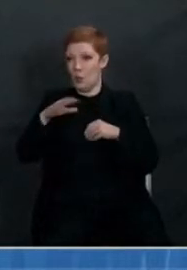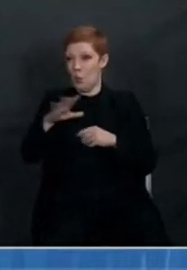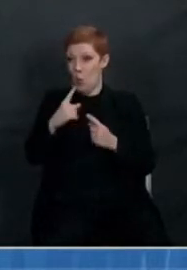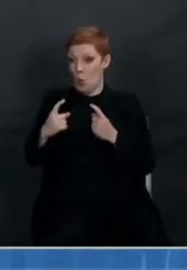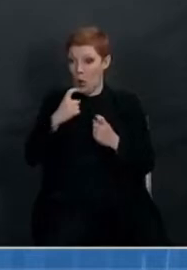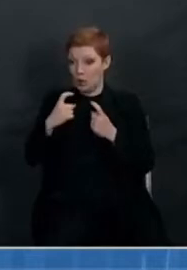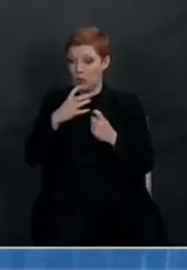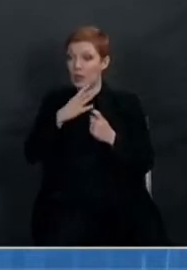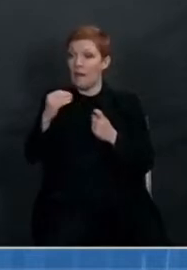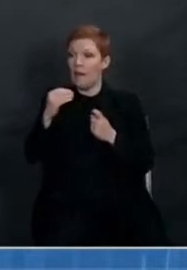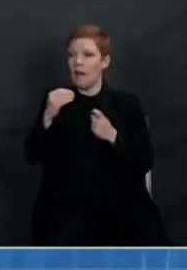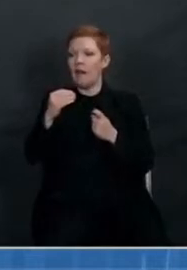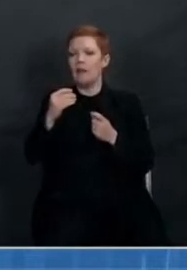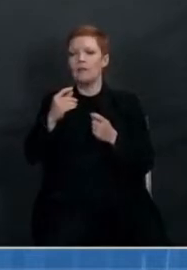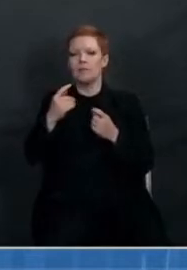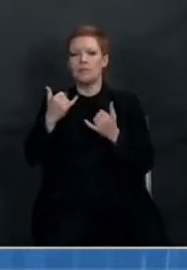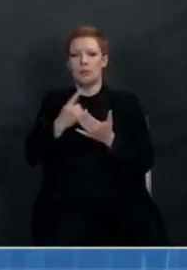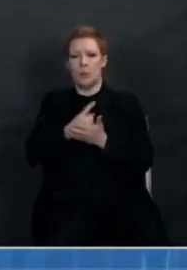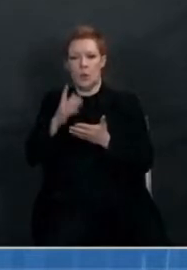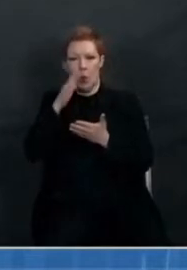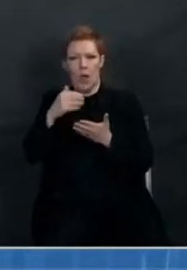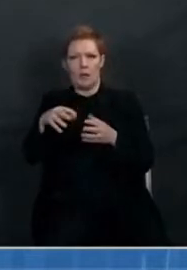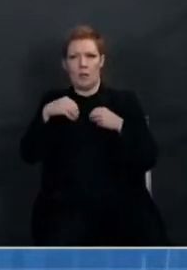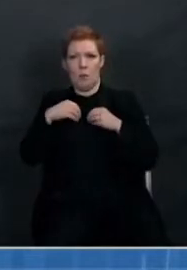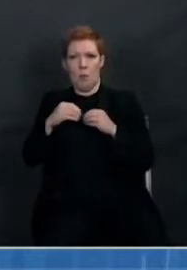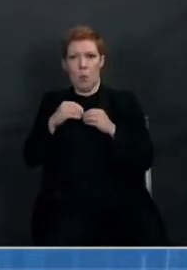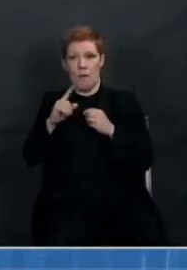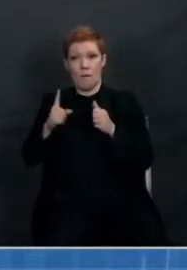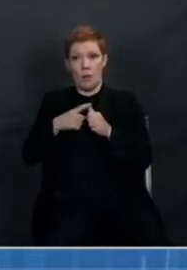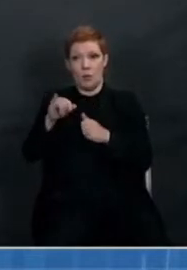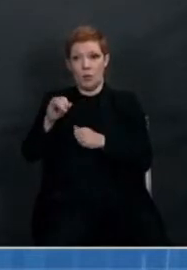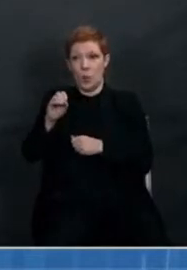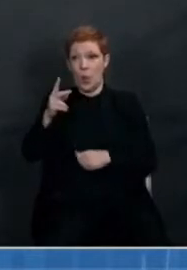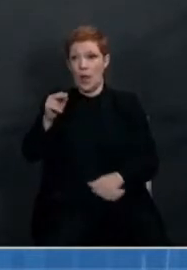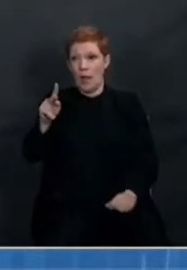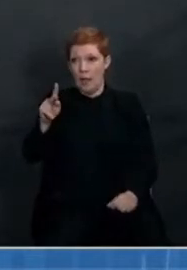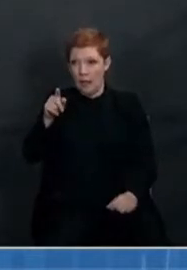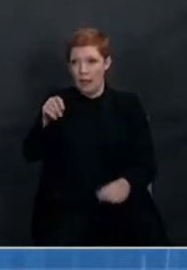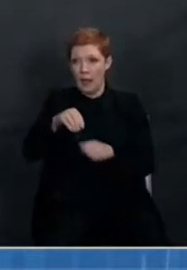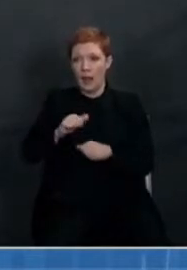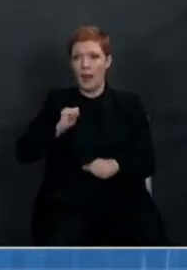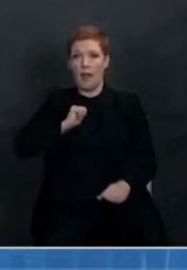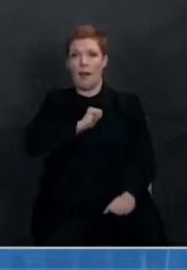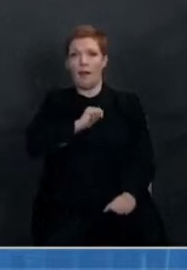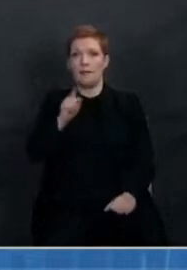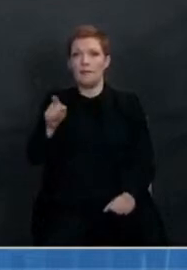haven't already, please raise your hand. First, we're going to go to Joe Henke at Channel 11 in Atlanta.